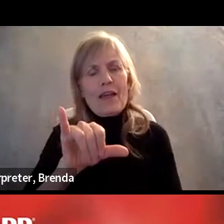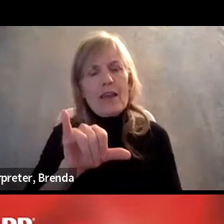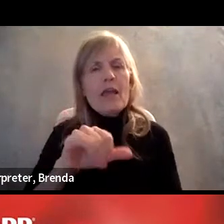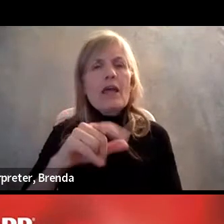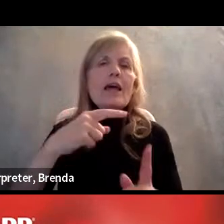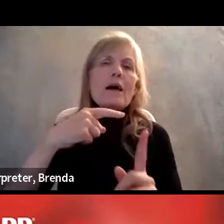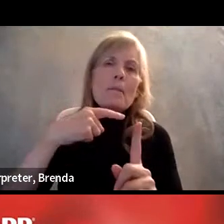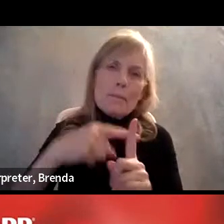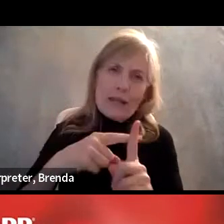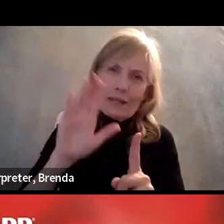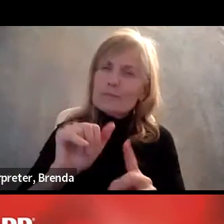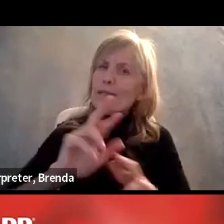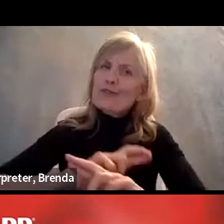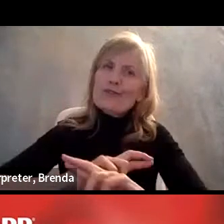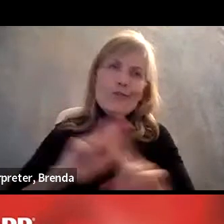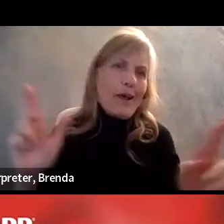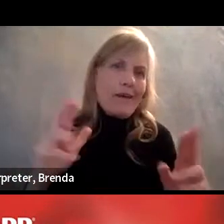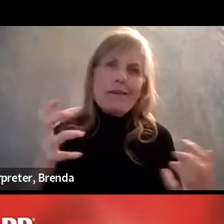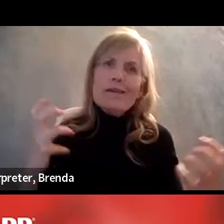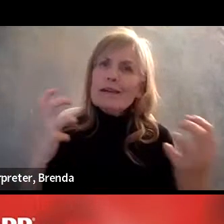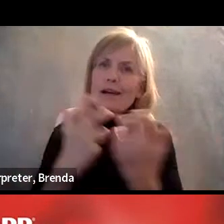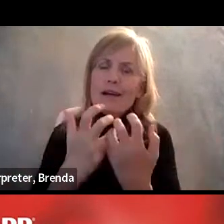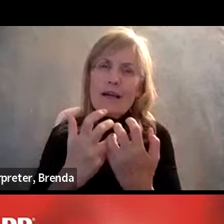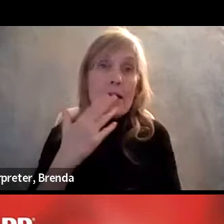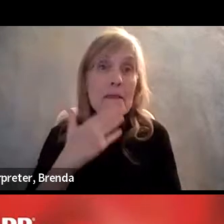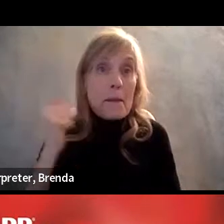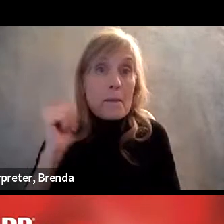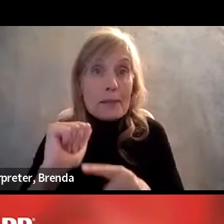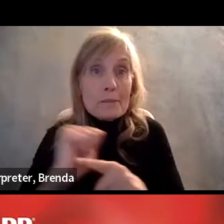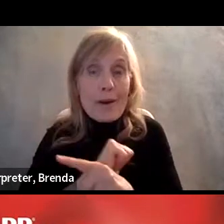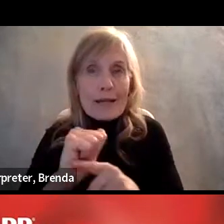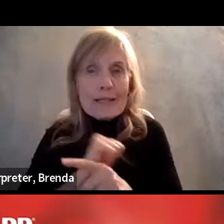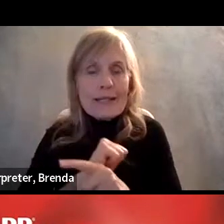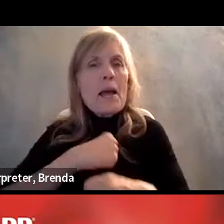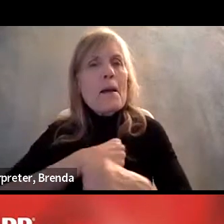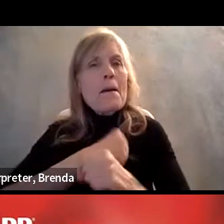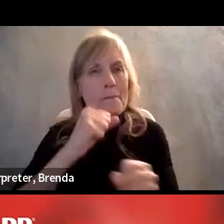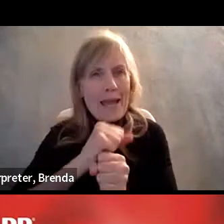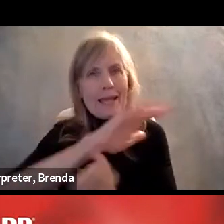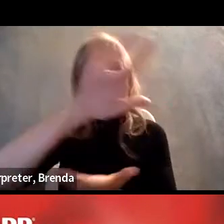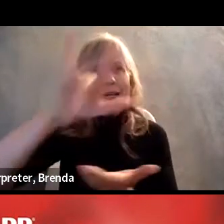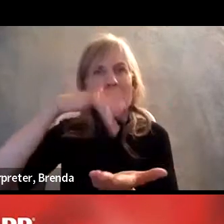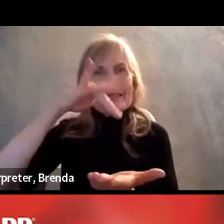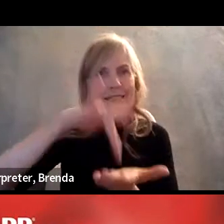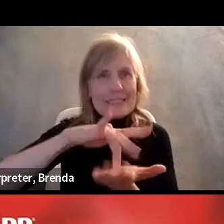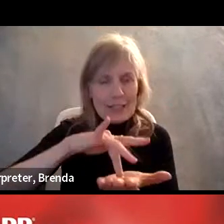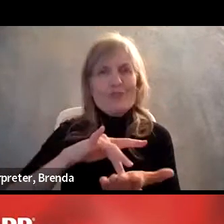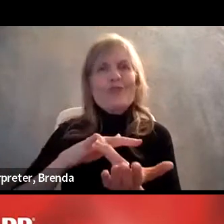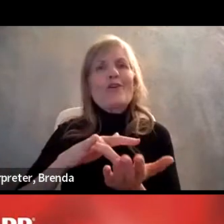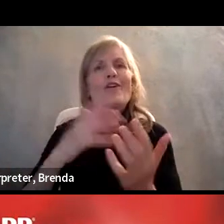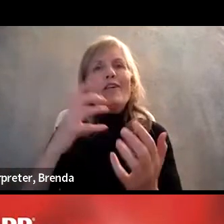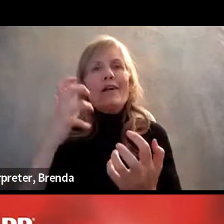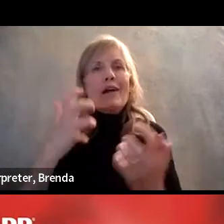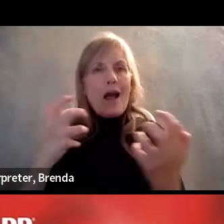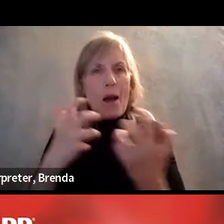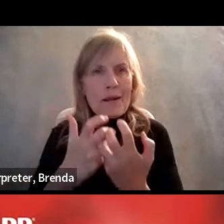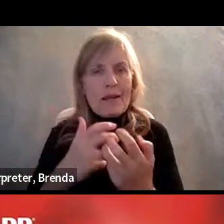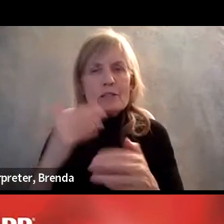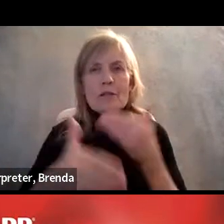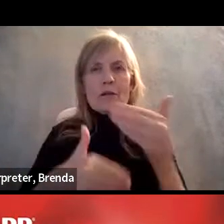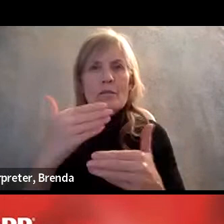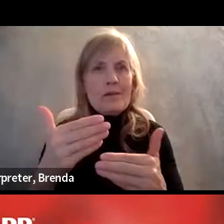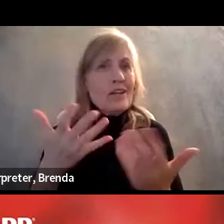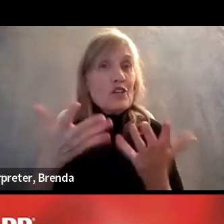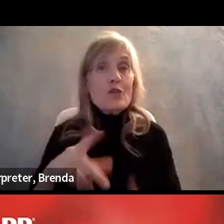to accommodate them. the best practice is to centralize your accommodations process. So no supervisor feels like, oh, I can't afford to hire this